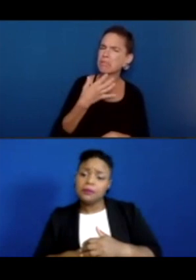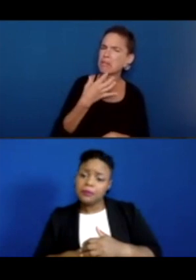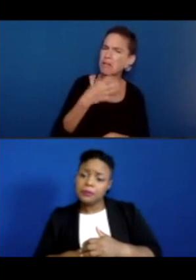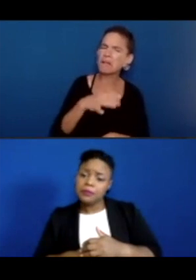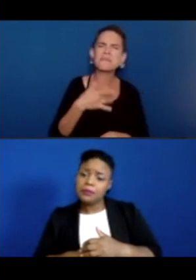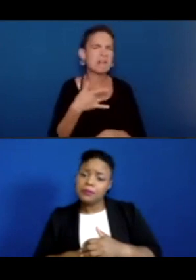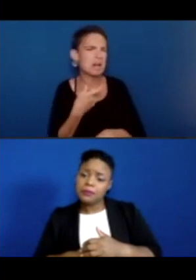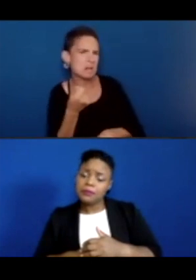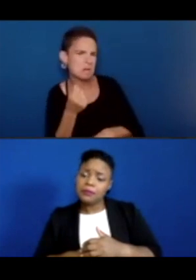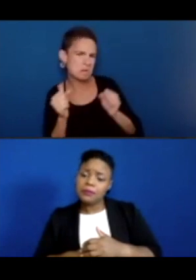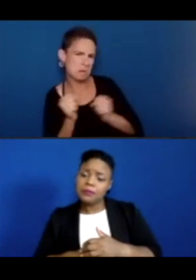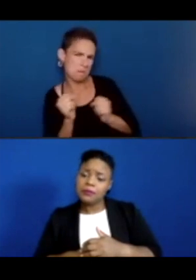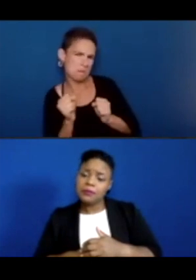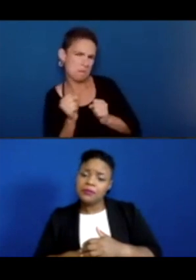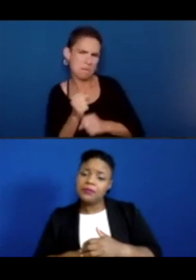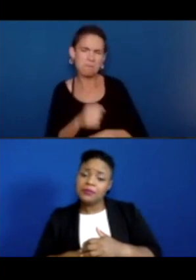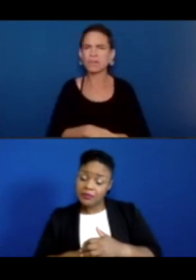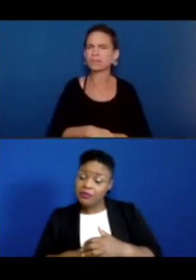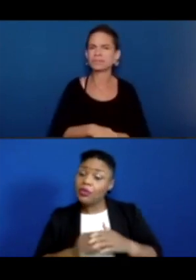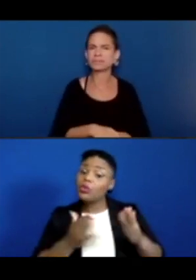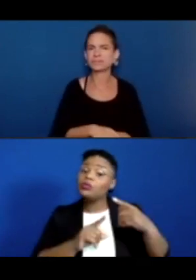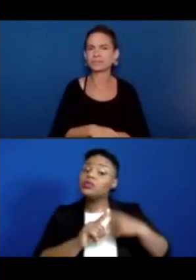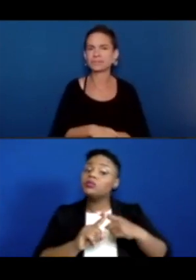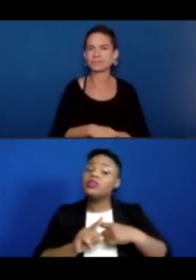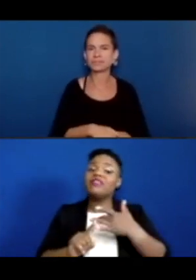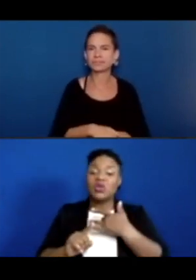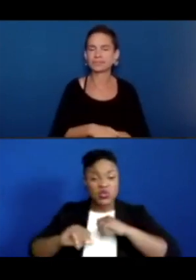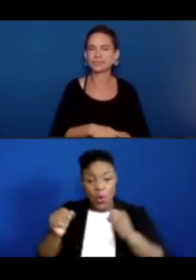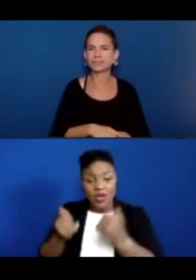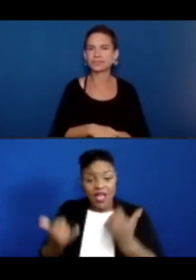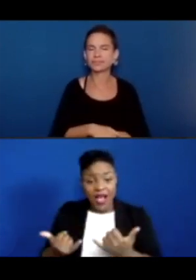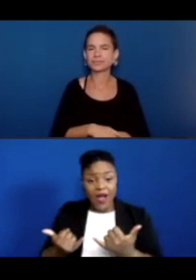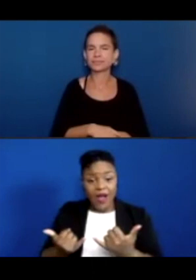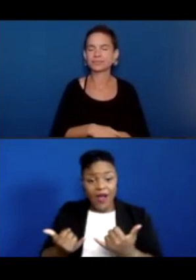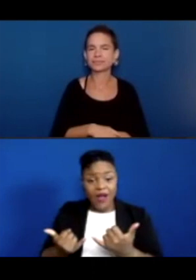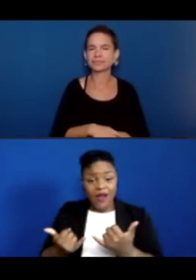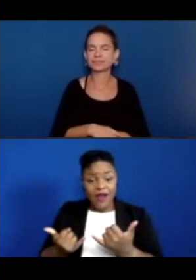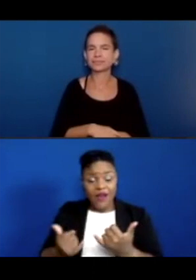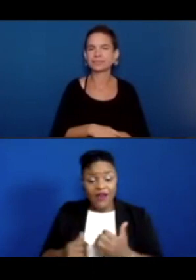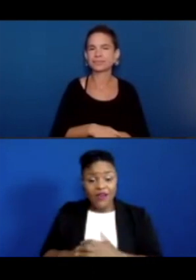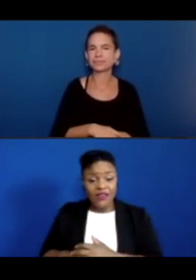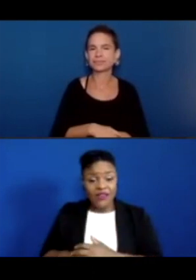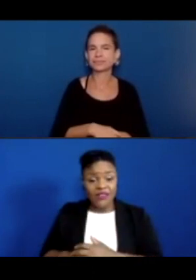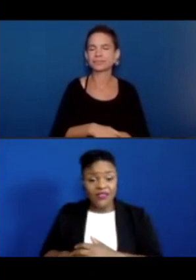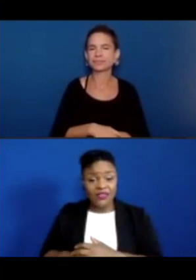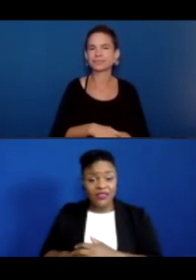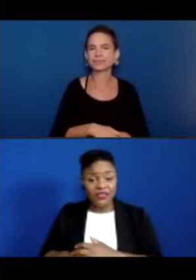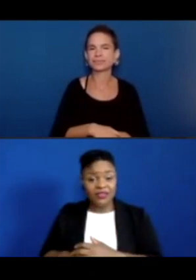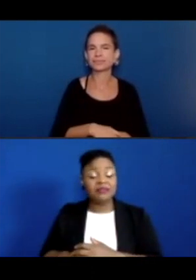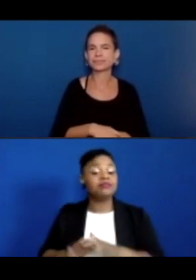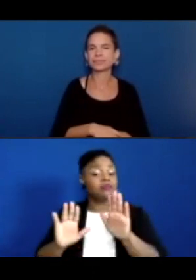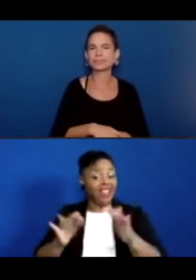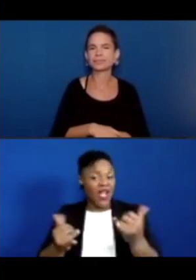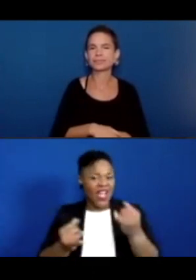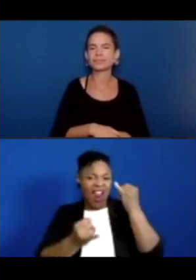The room temperature water feels cold now? Mm-hmm. Okay. Now, the final test. Let's put your hand in the